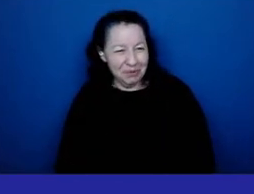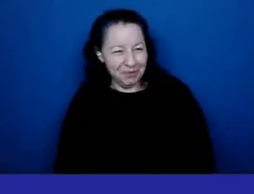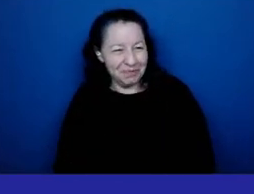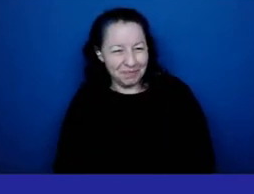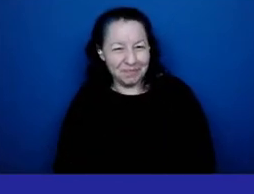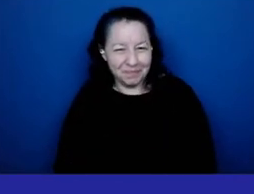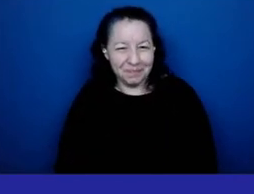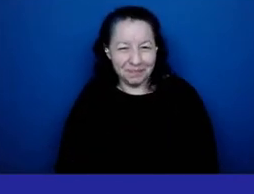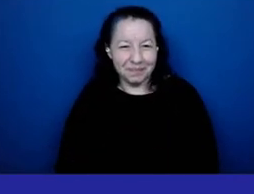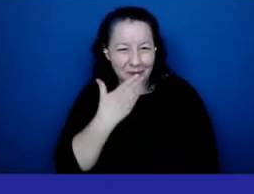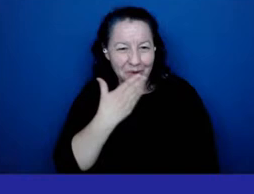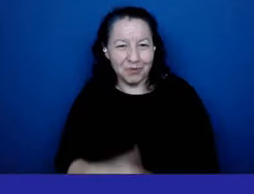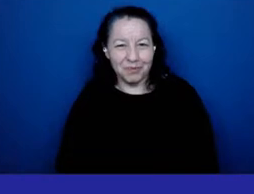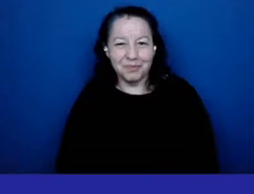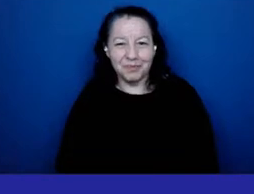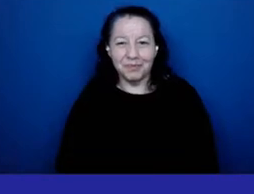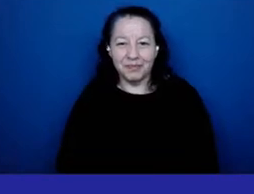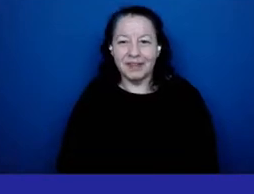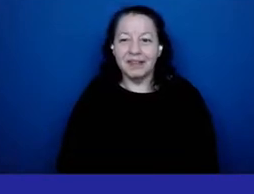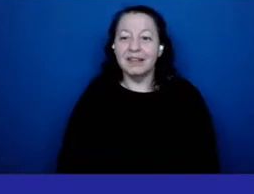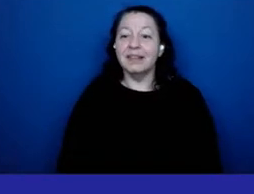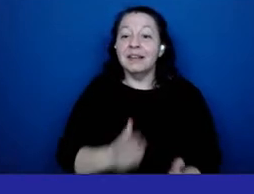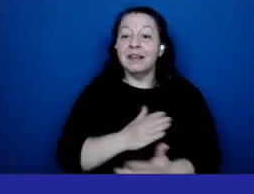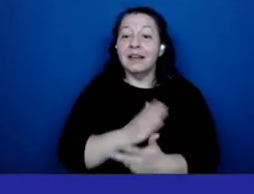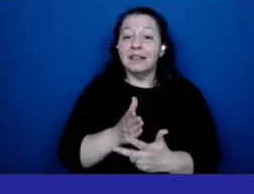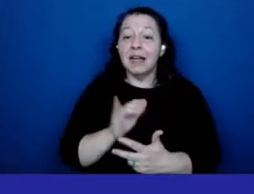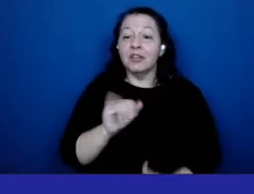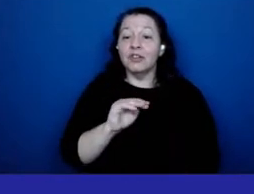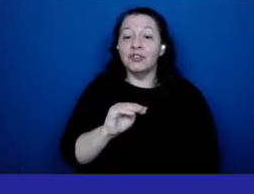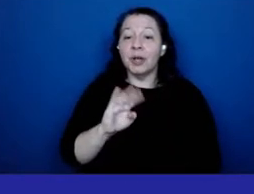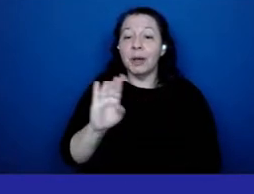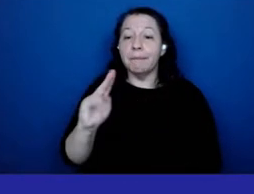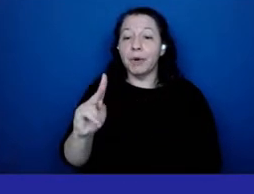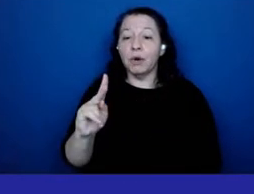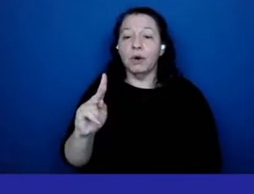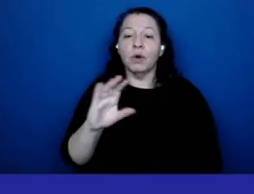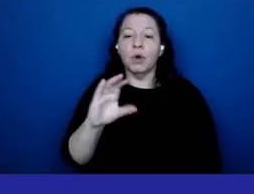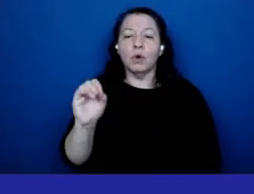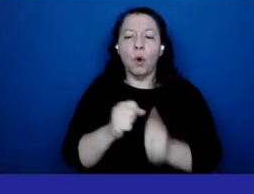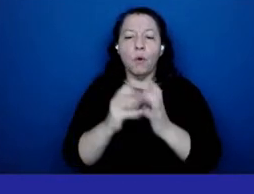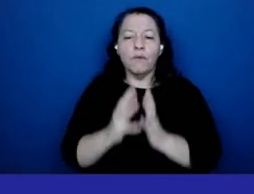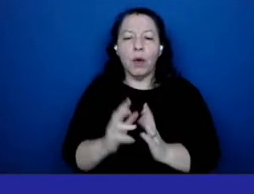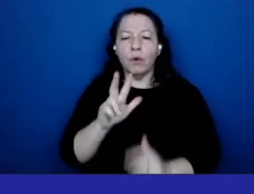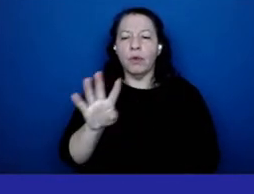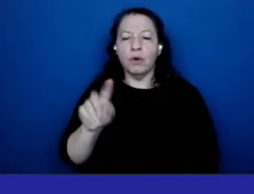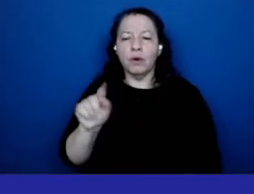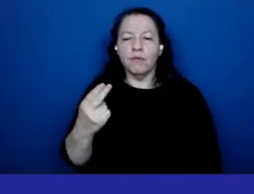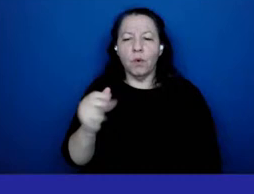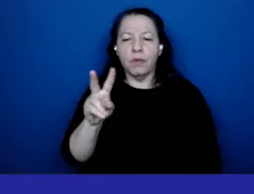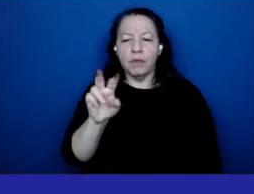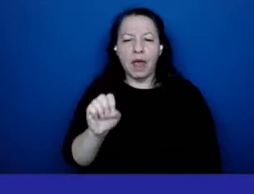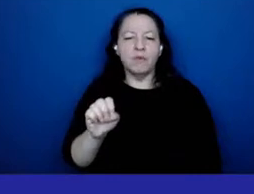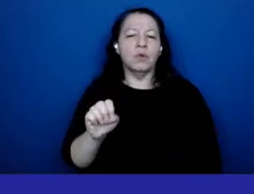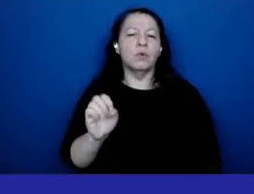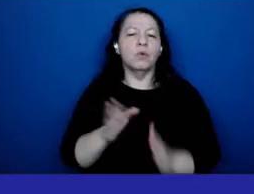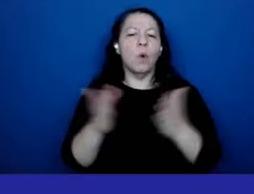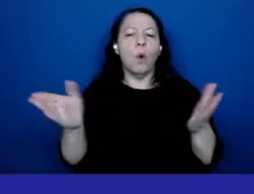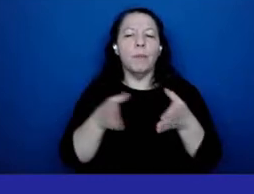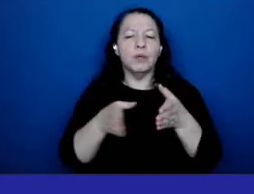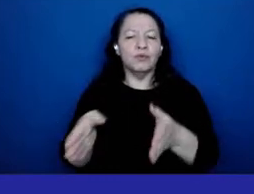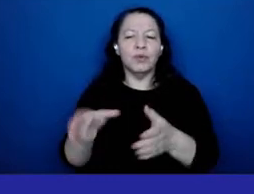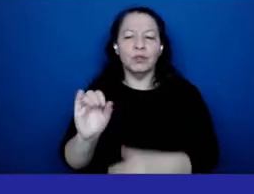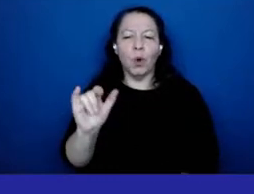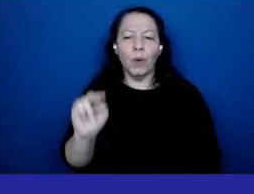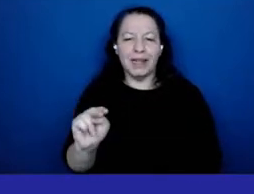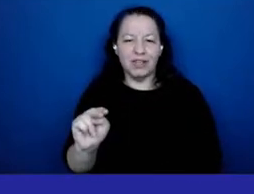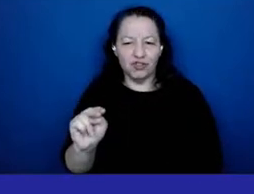Thank you. Next speaker is Jim Burke, co-founder of 34th Avenue Open Streets Coalition. And